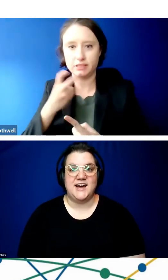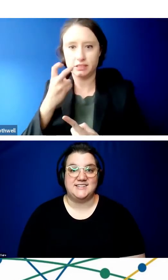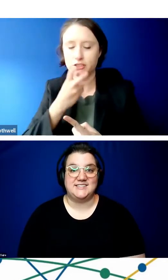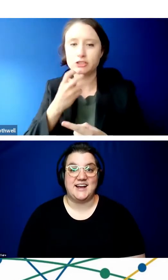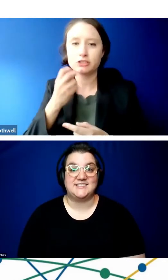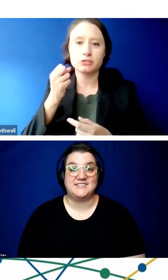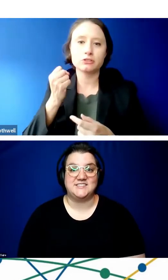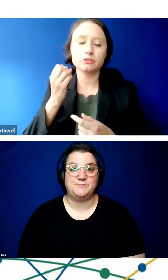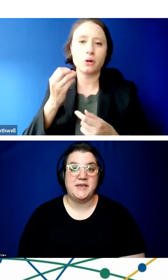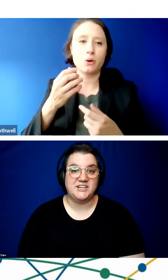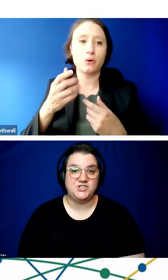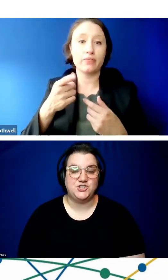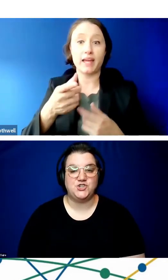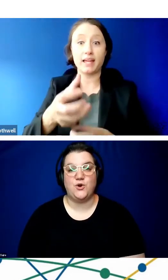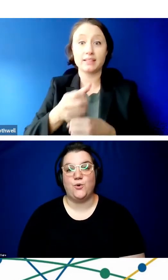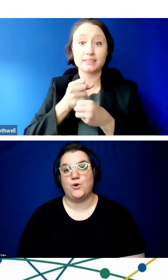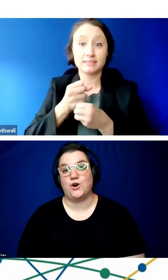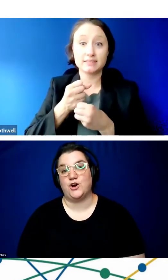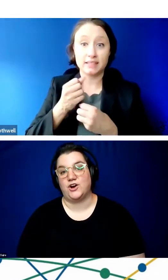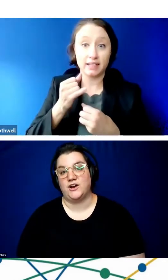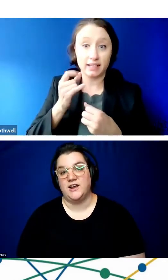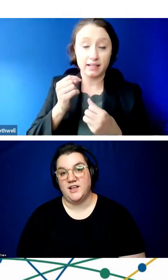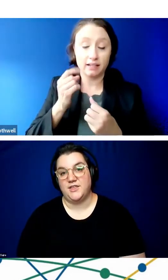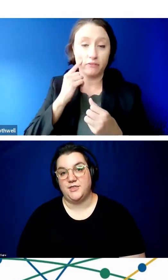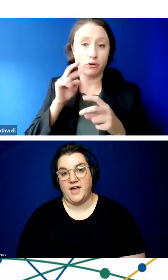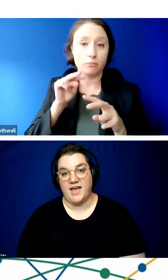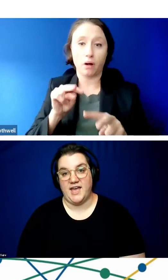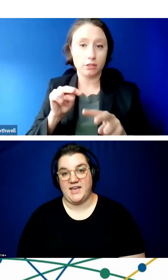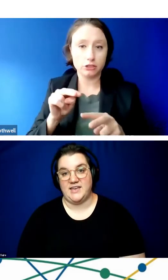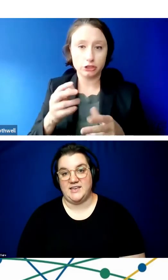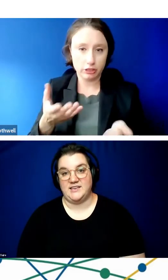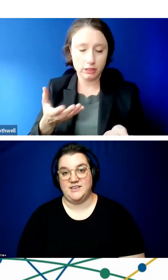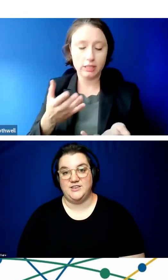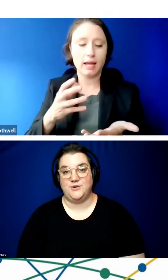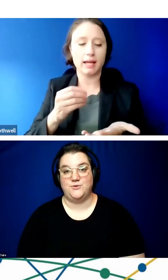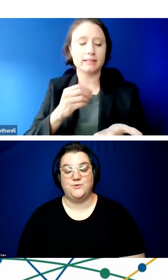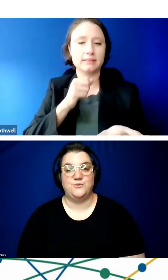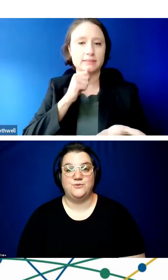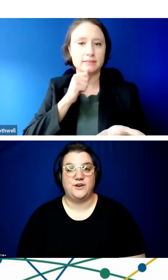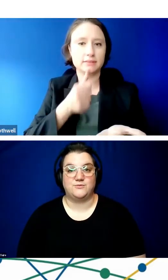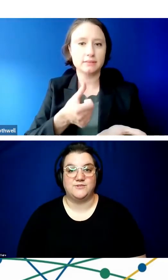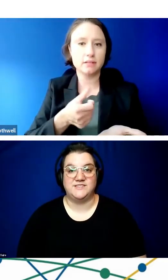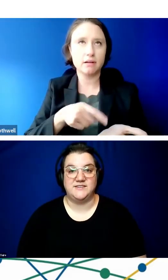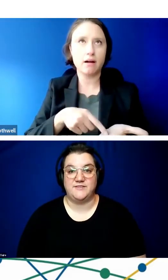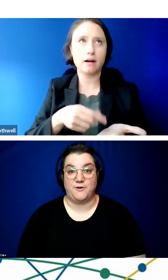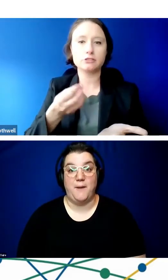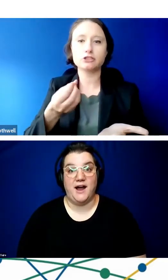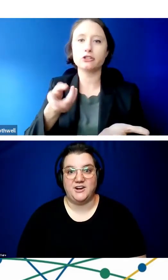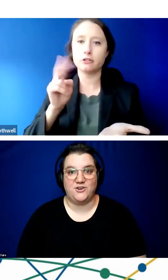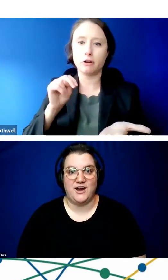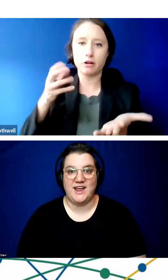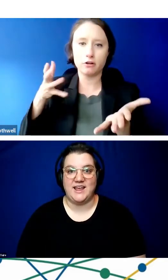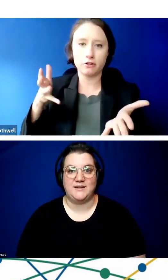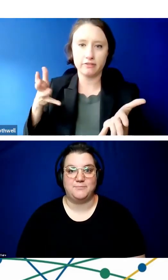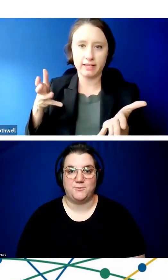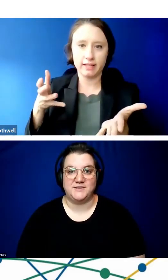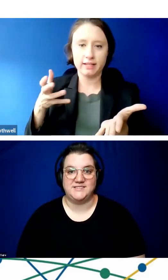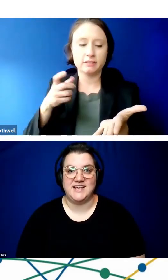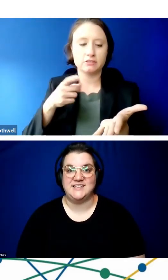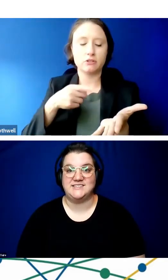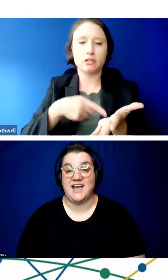text to speech or they, you know, they'll receive it for monitoring